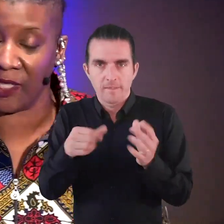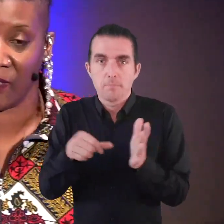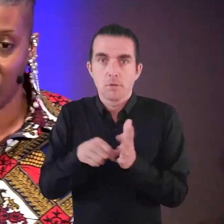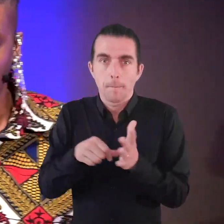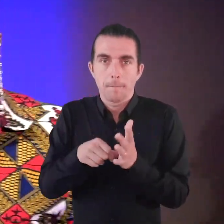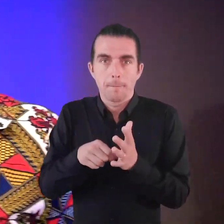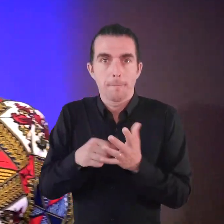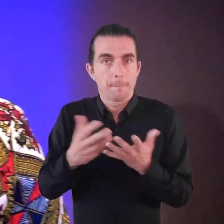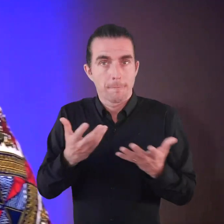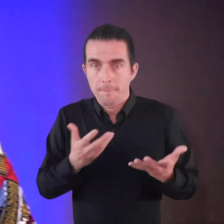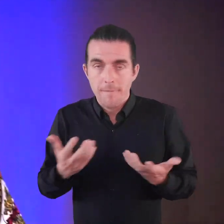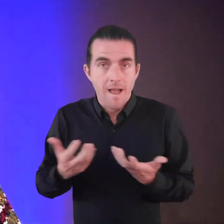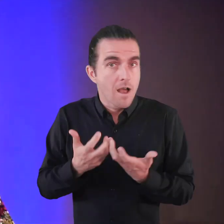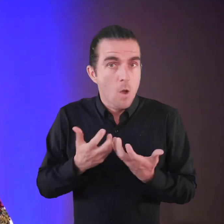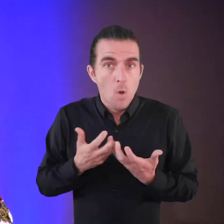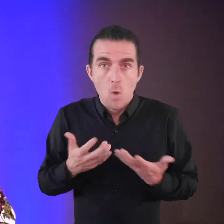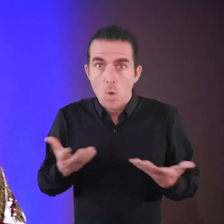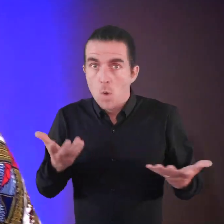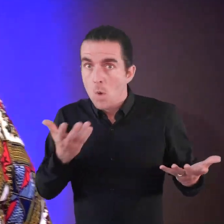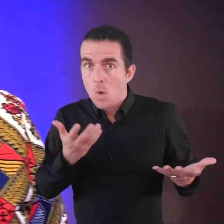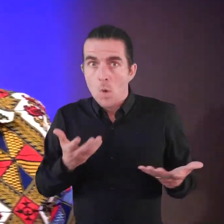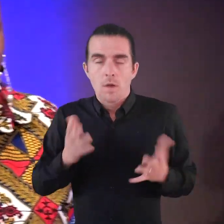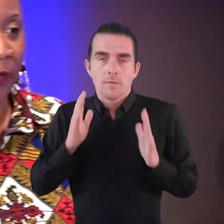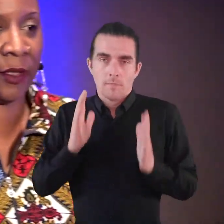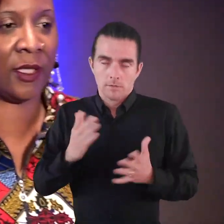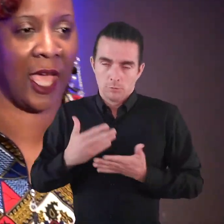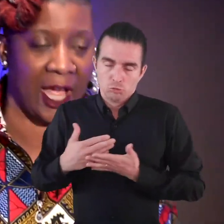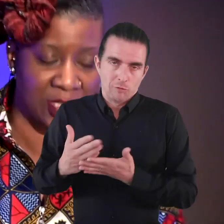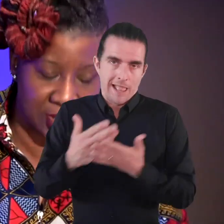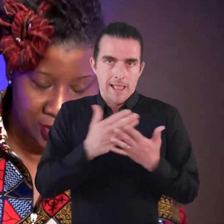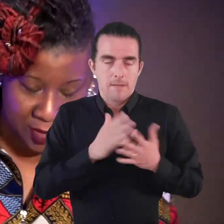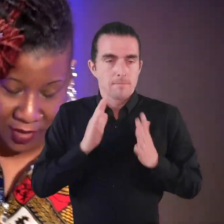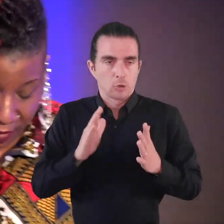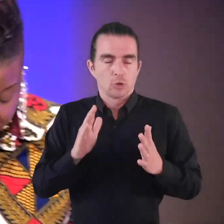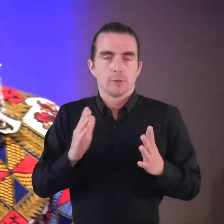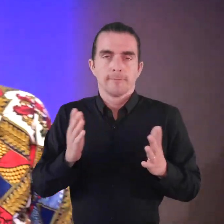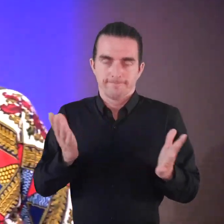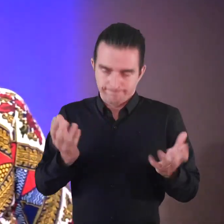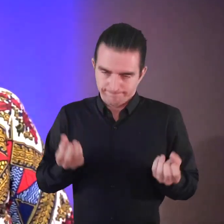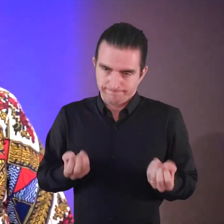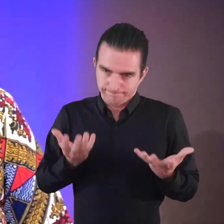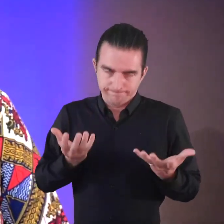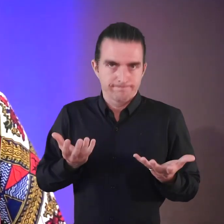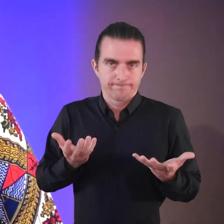resolve these issues is going to take sharing and surrender.